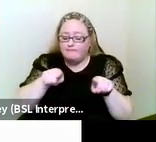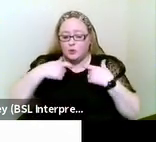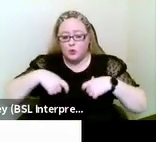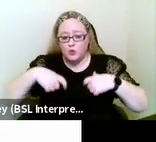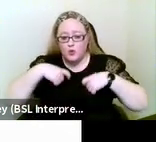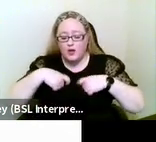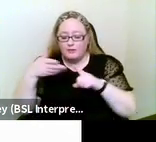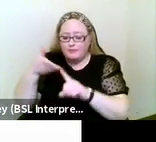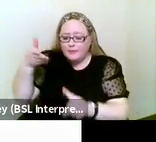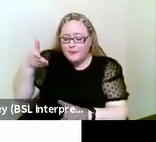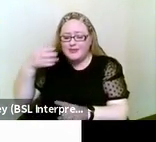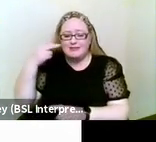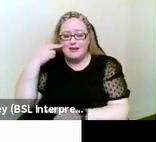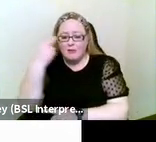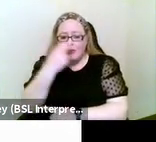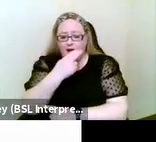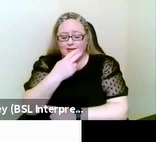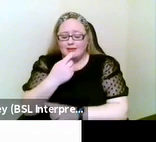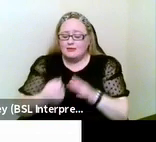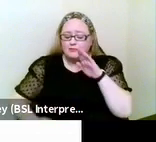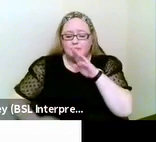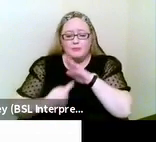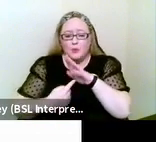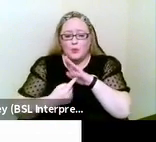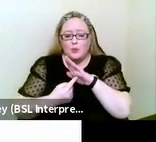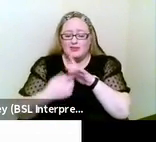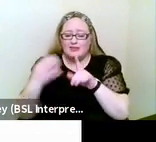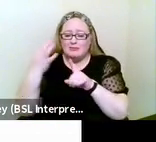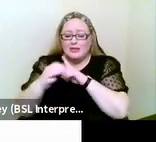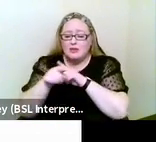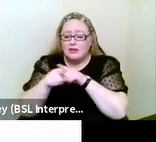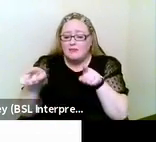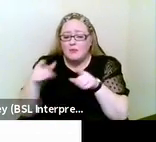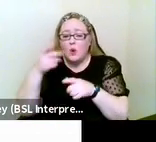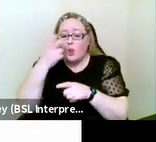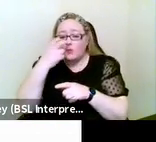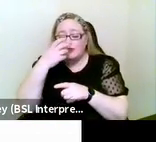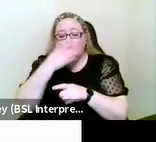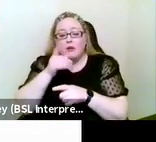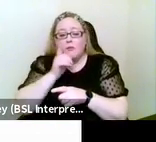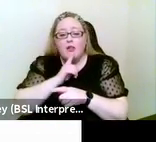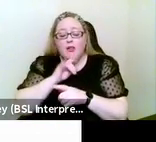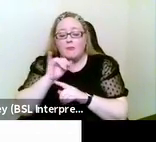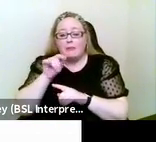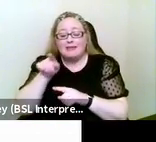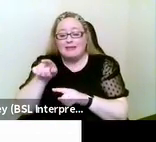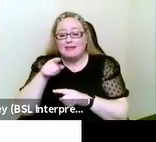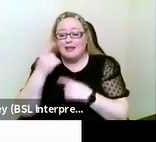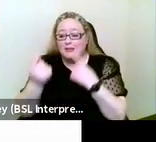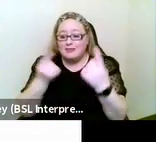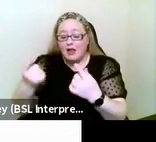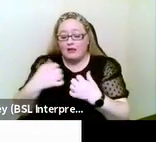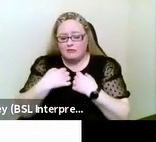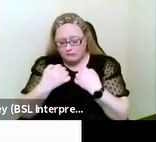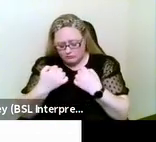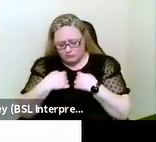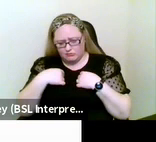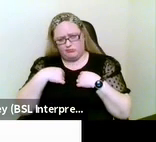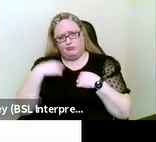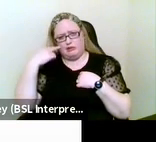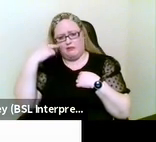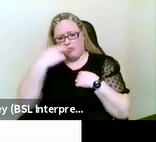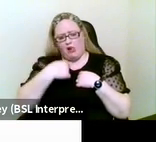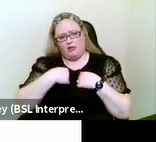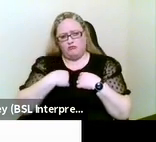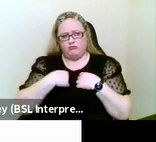particularly, I think, amongst older people who may not recognize it themselves. Because by recognizing it, they're now entitled to